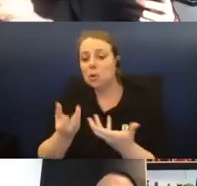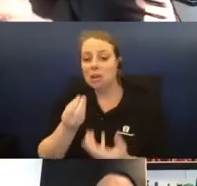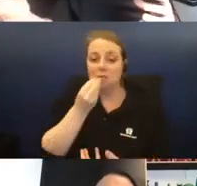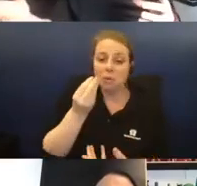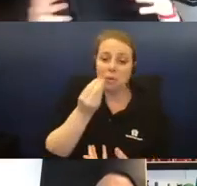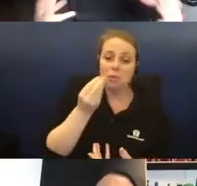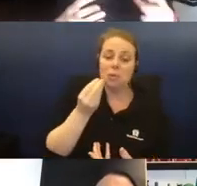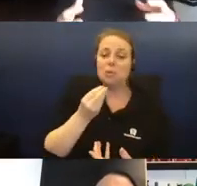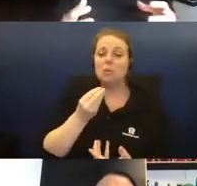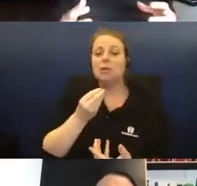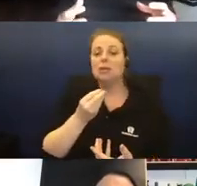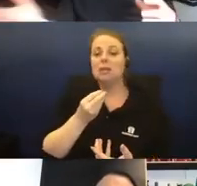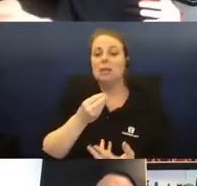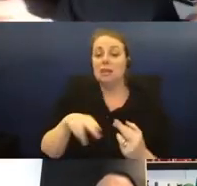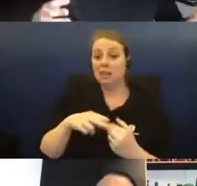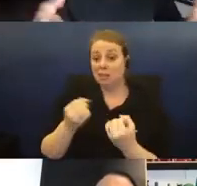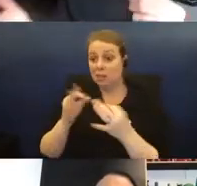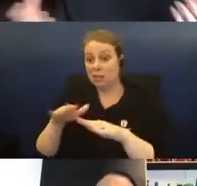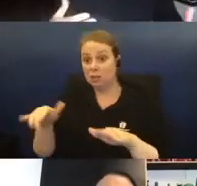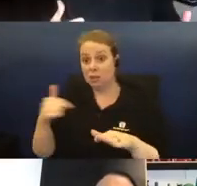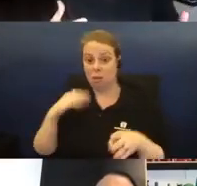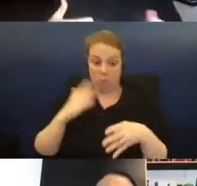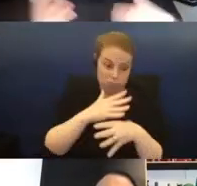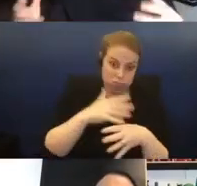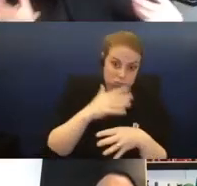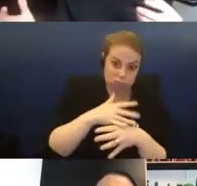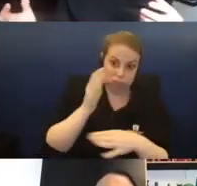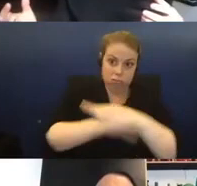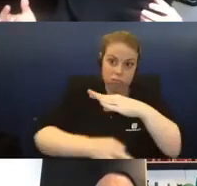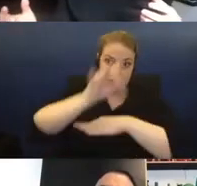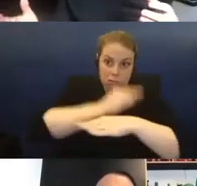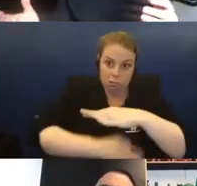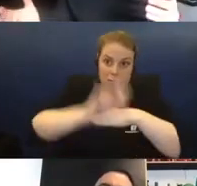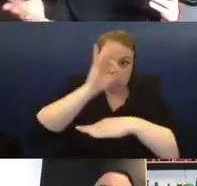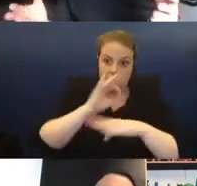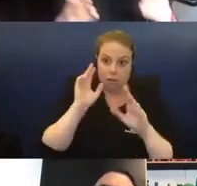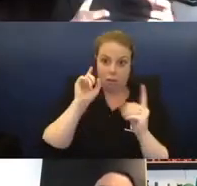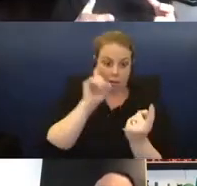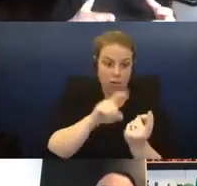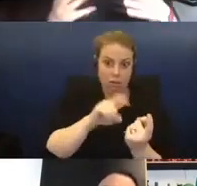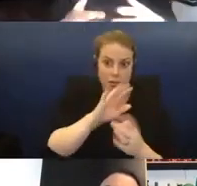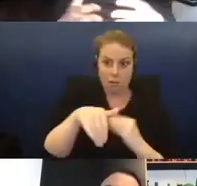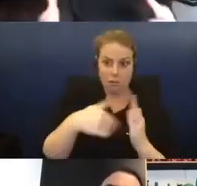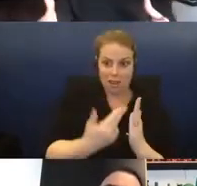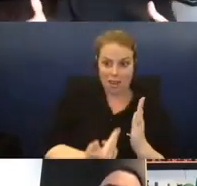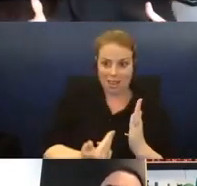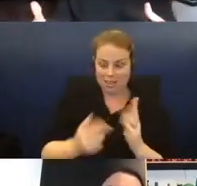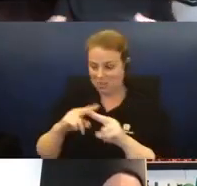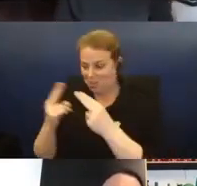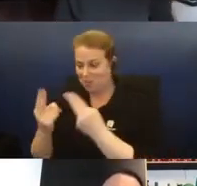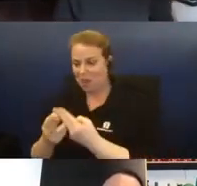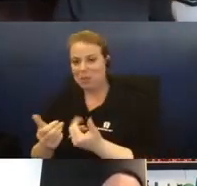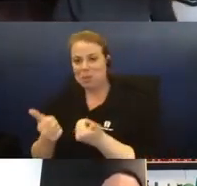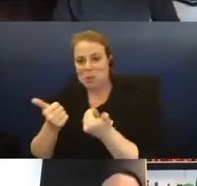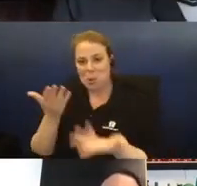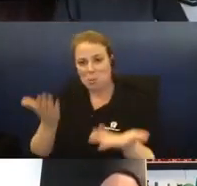than, you know, if I didn't have children, I'd be just working day and night being obsessed with this art. So, it really gives me this incredible balance to